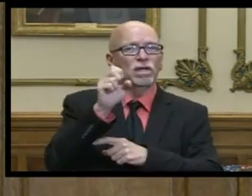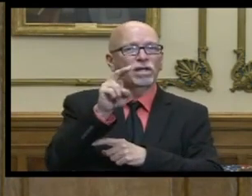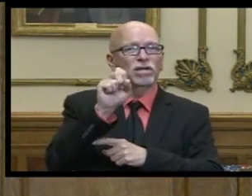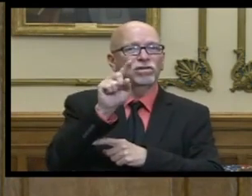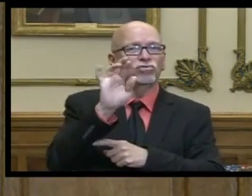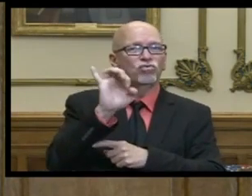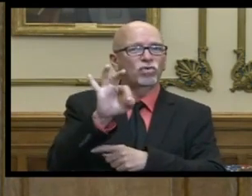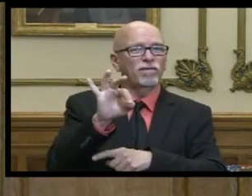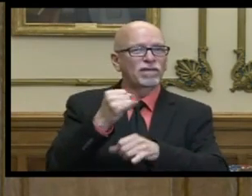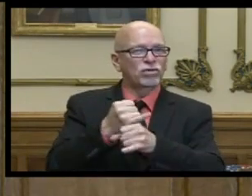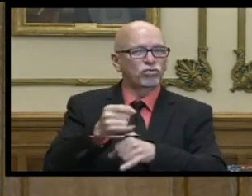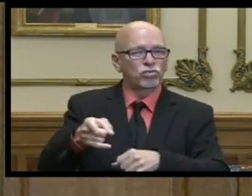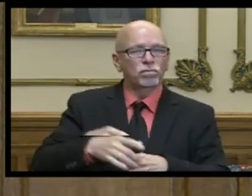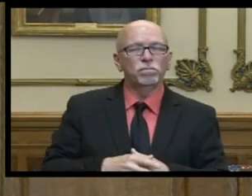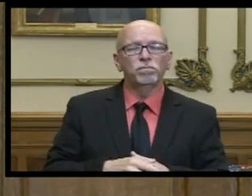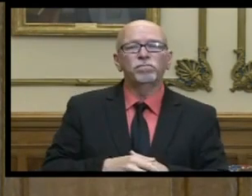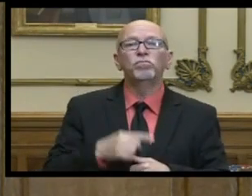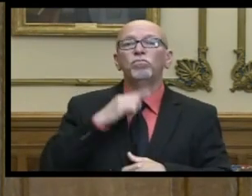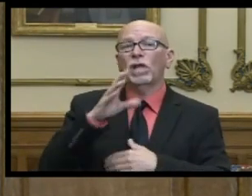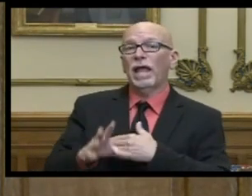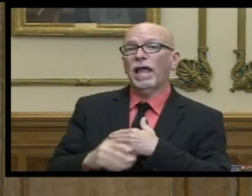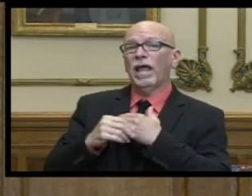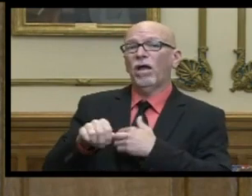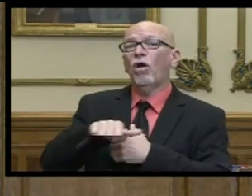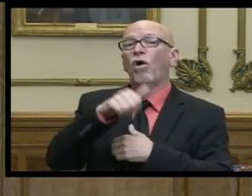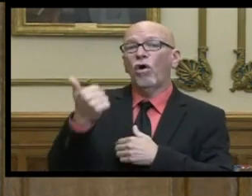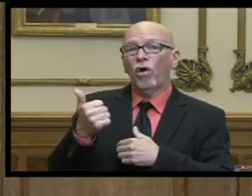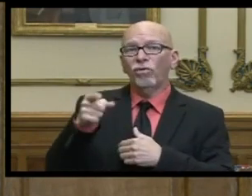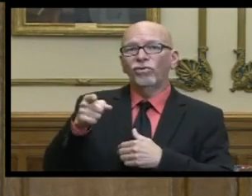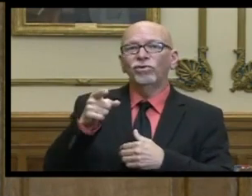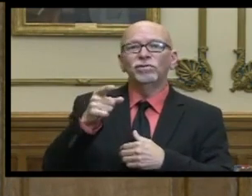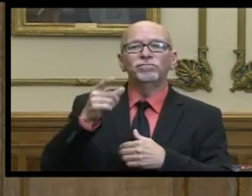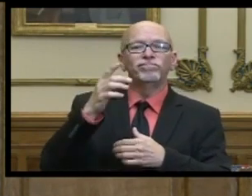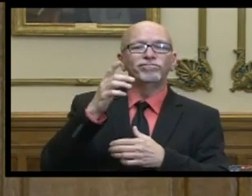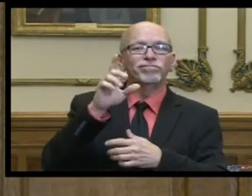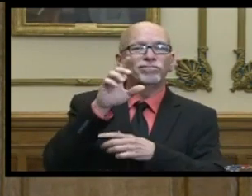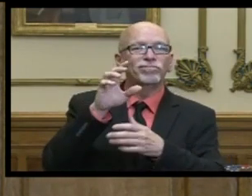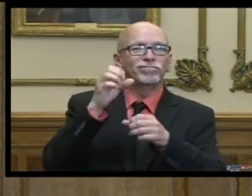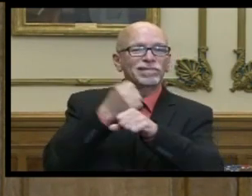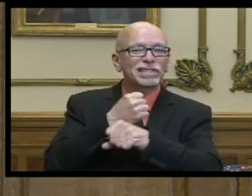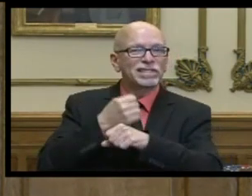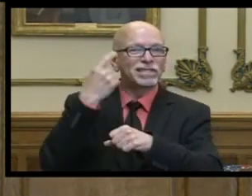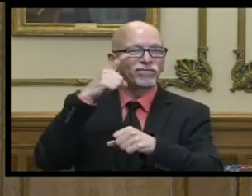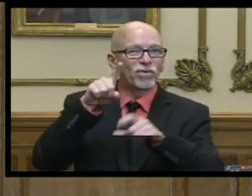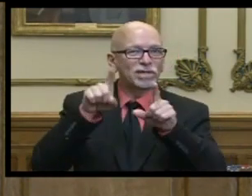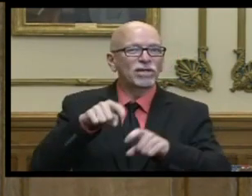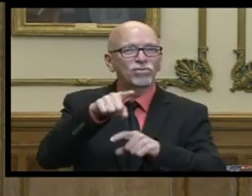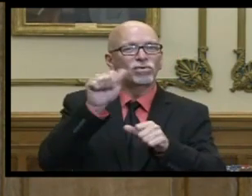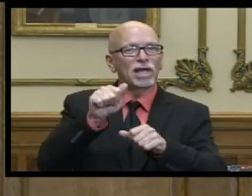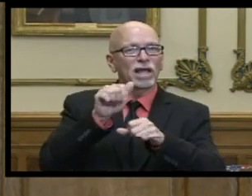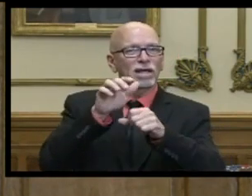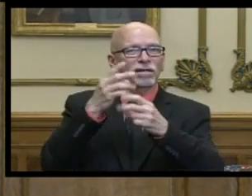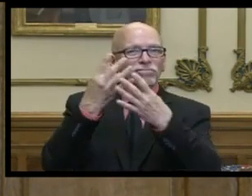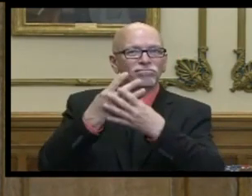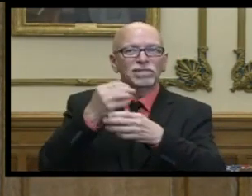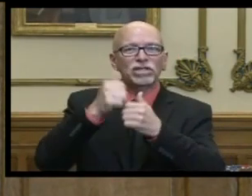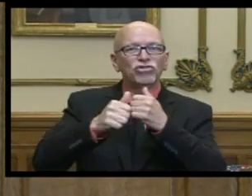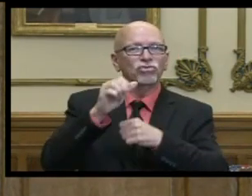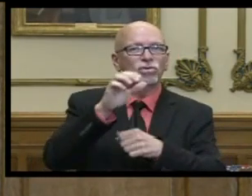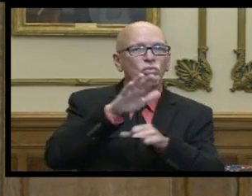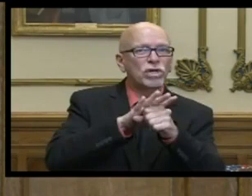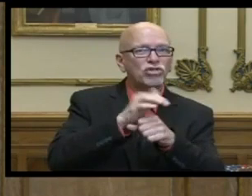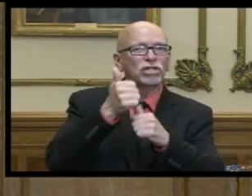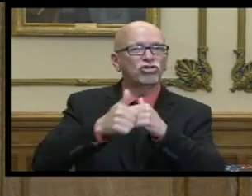institute we're also adding additional demographic breakdowns for testing which you will be able to filter by region and by county